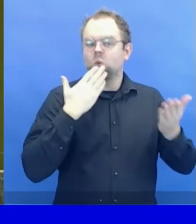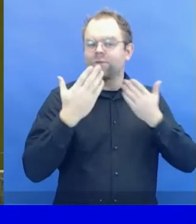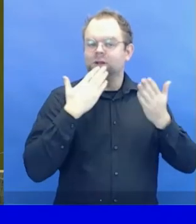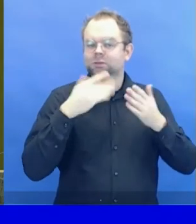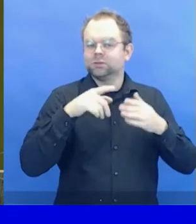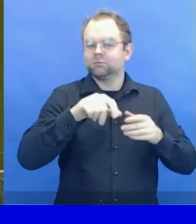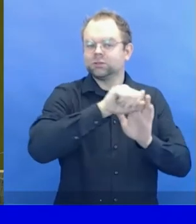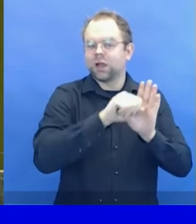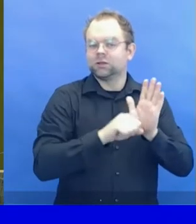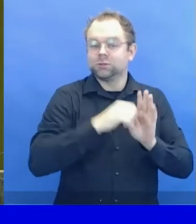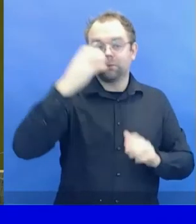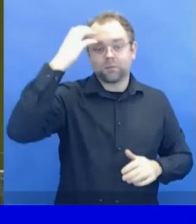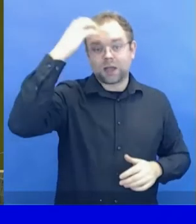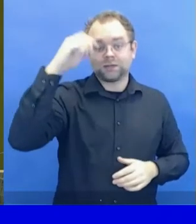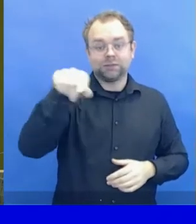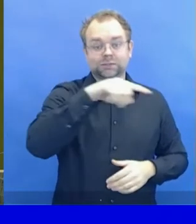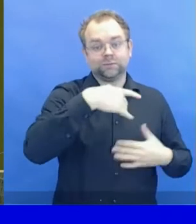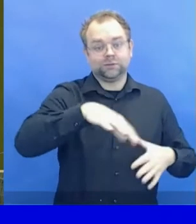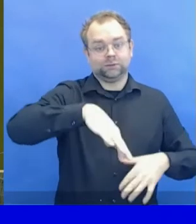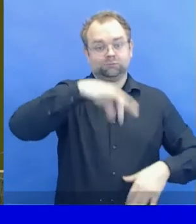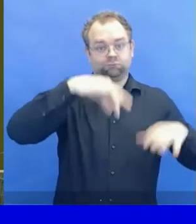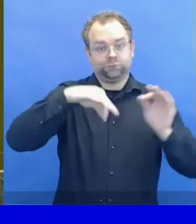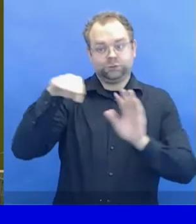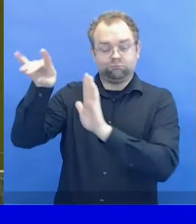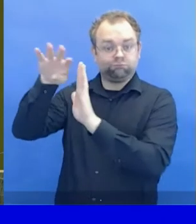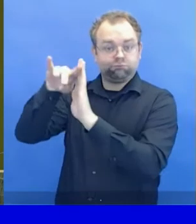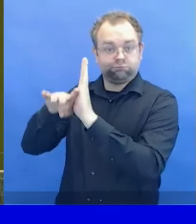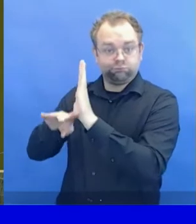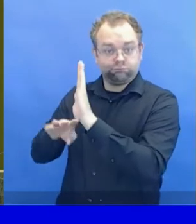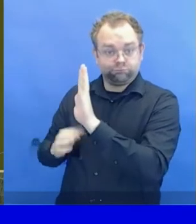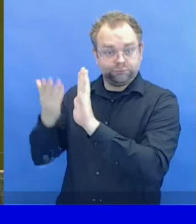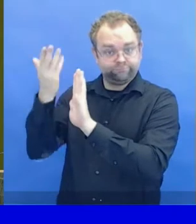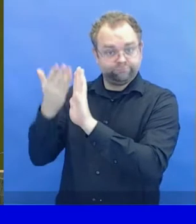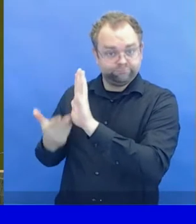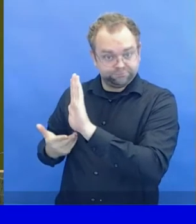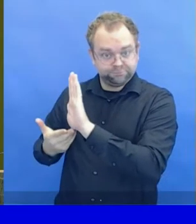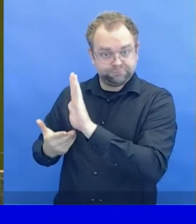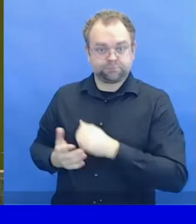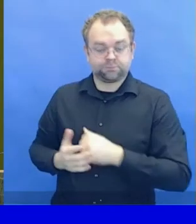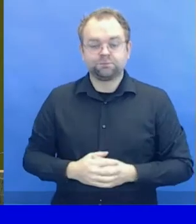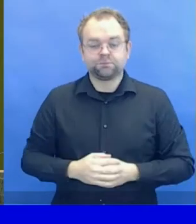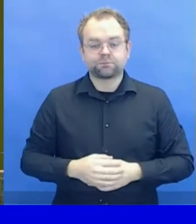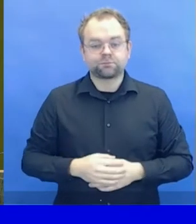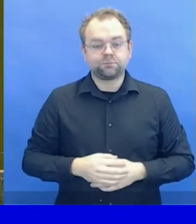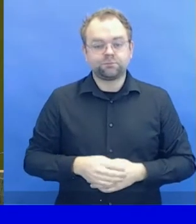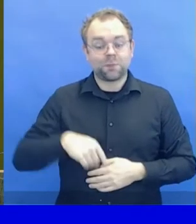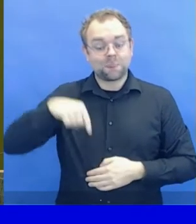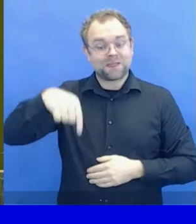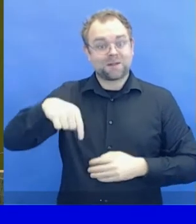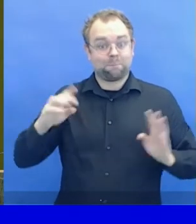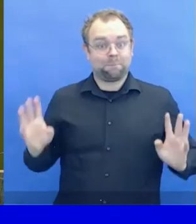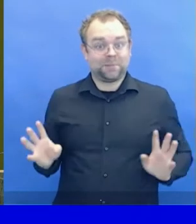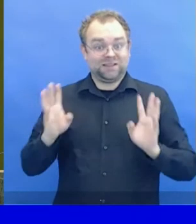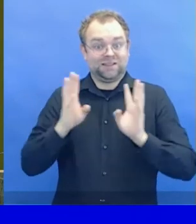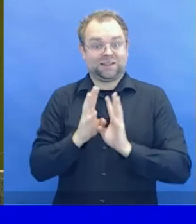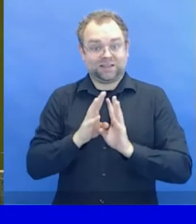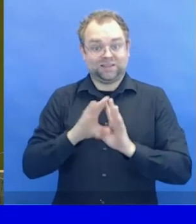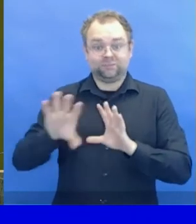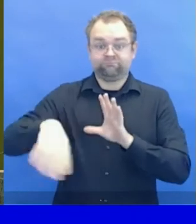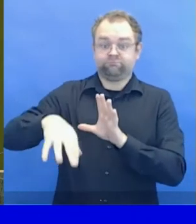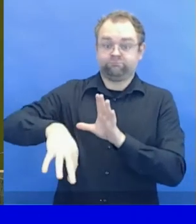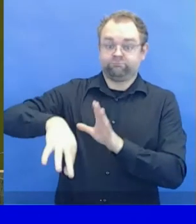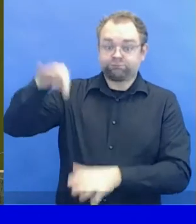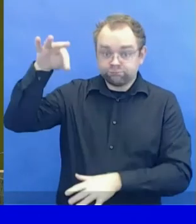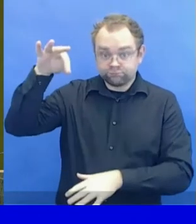elected to the Committee shall be those who obtain the largest number of votes and an absolute